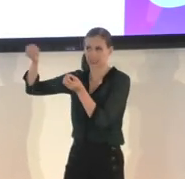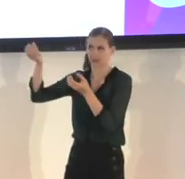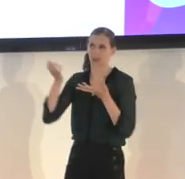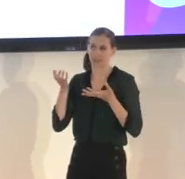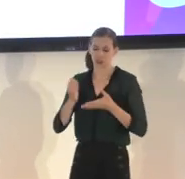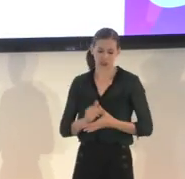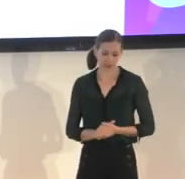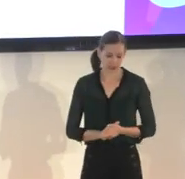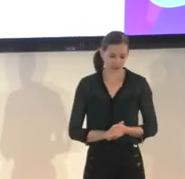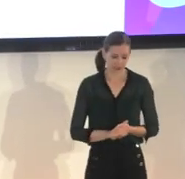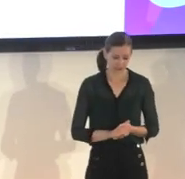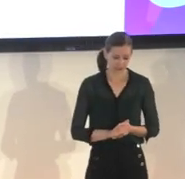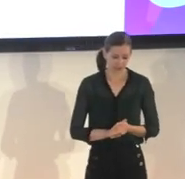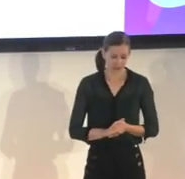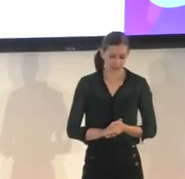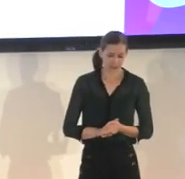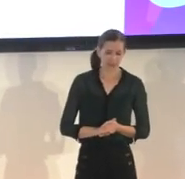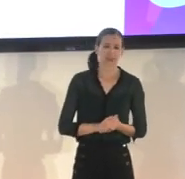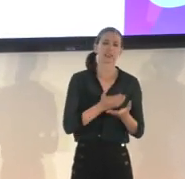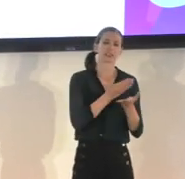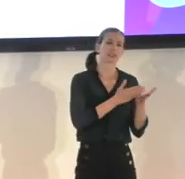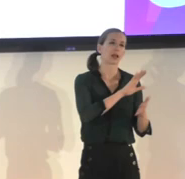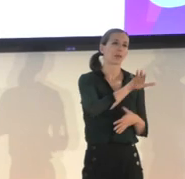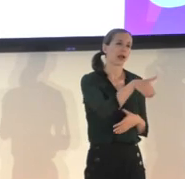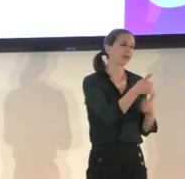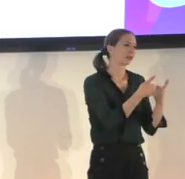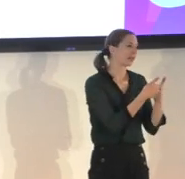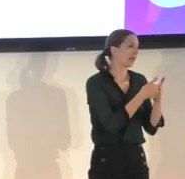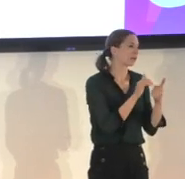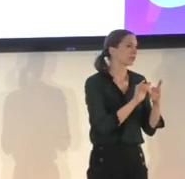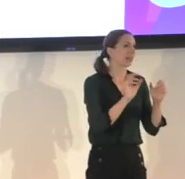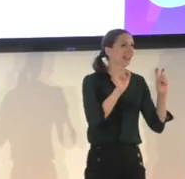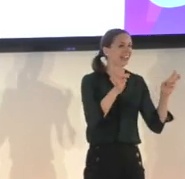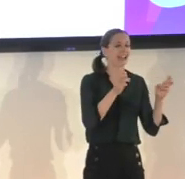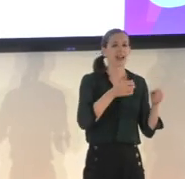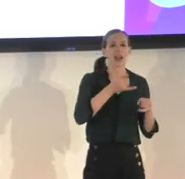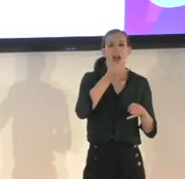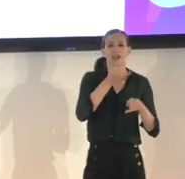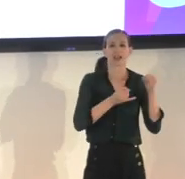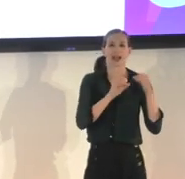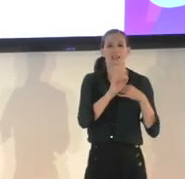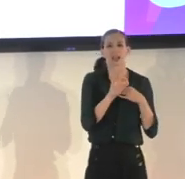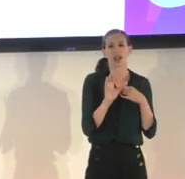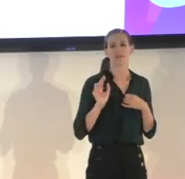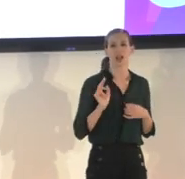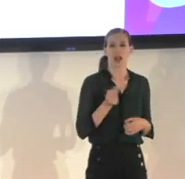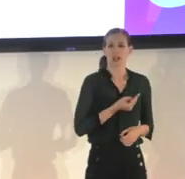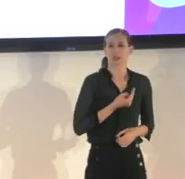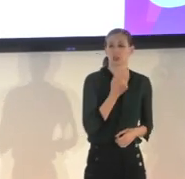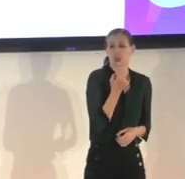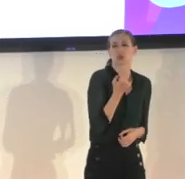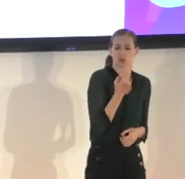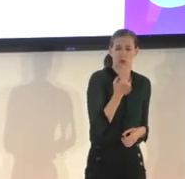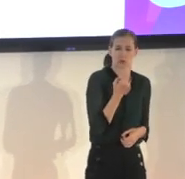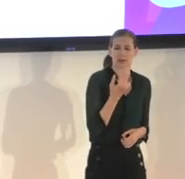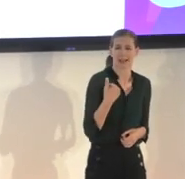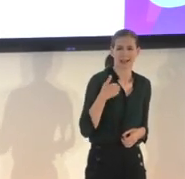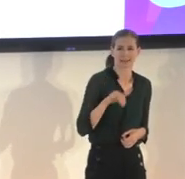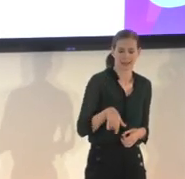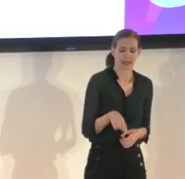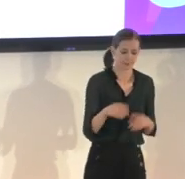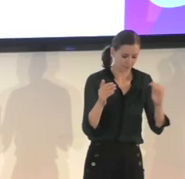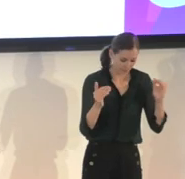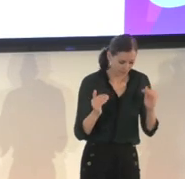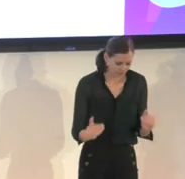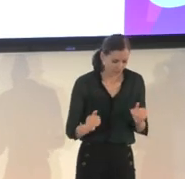We've seen some of that in other games like Last of Us 2 and things like that. Additionally, guided navigation is